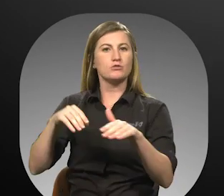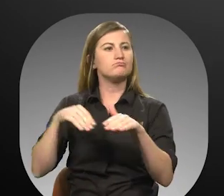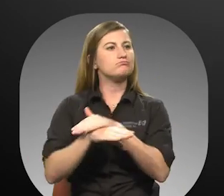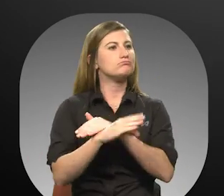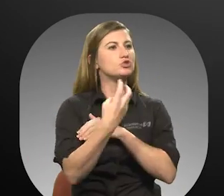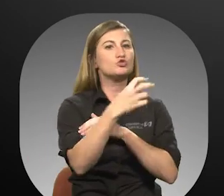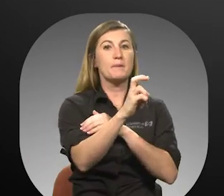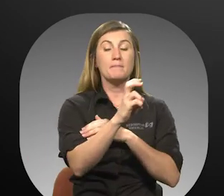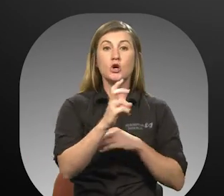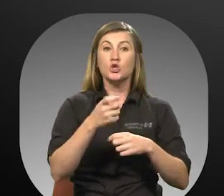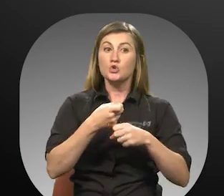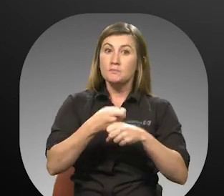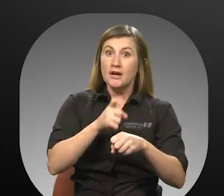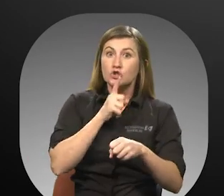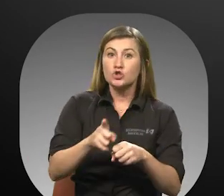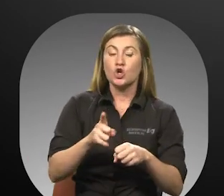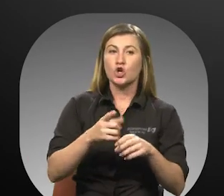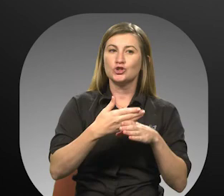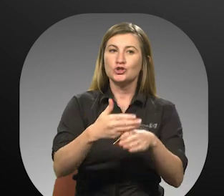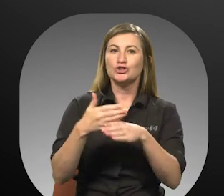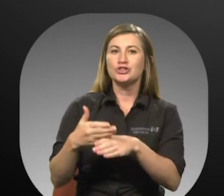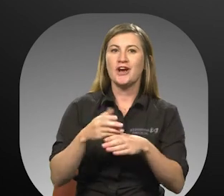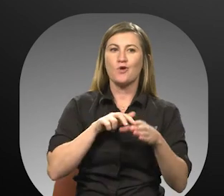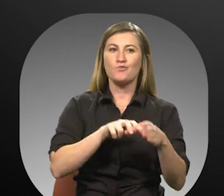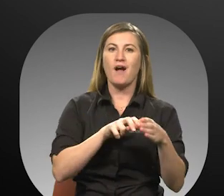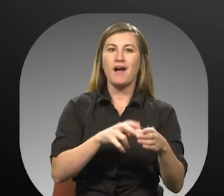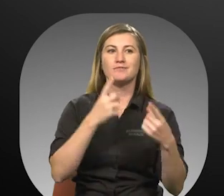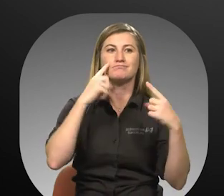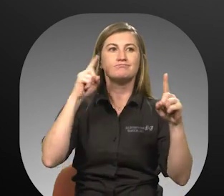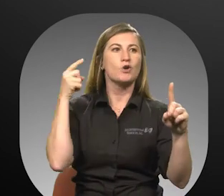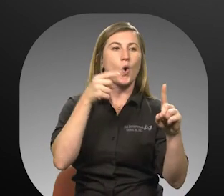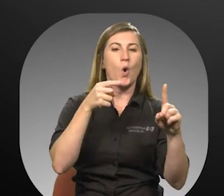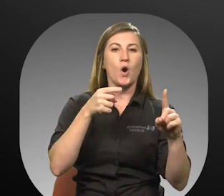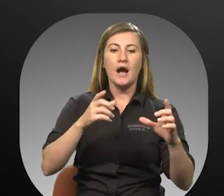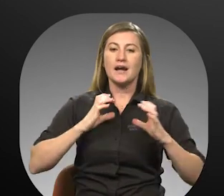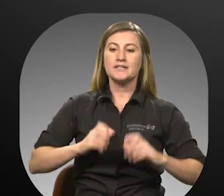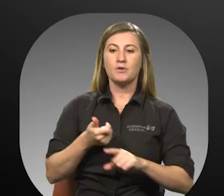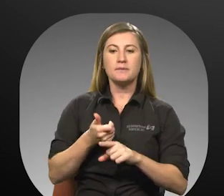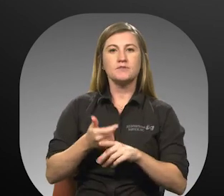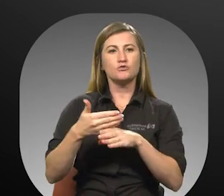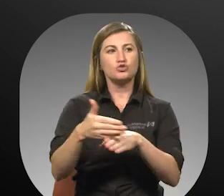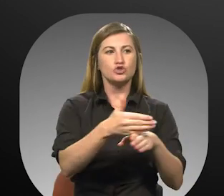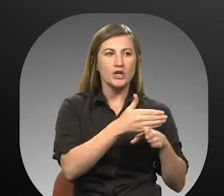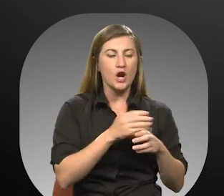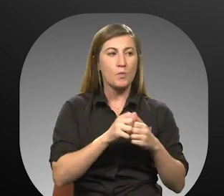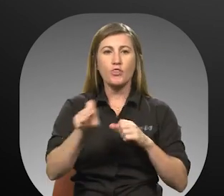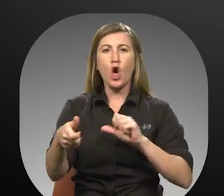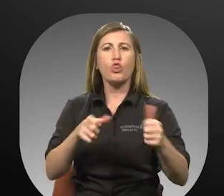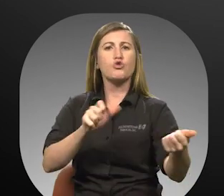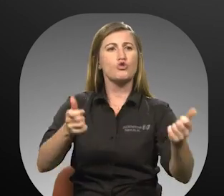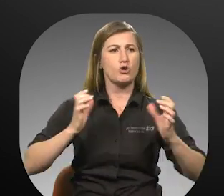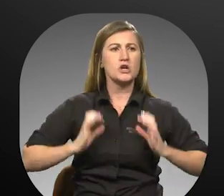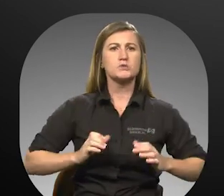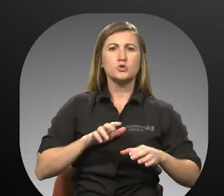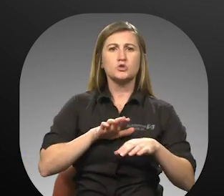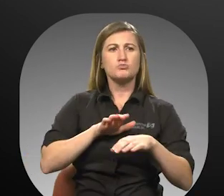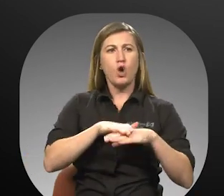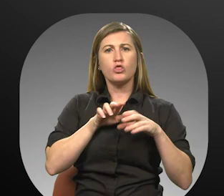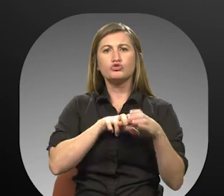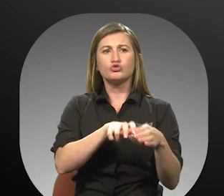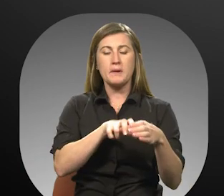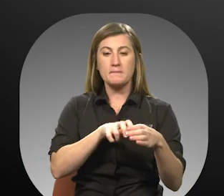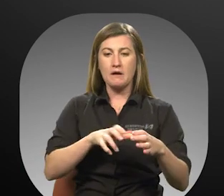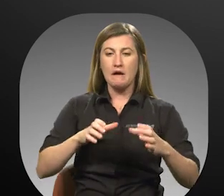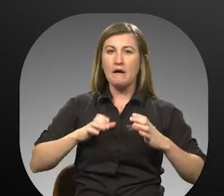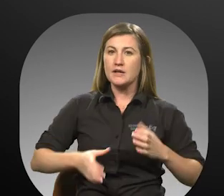achieve the goals of shared ride transportation, customers are expected to share transportation with other customers. Customers may not request